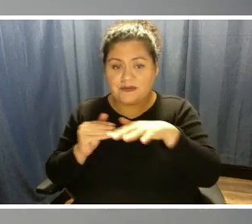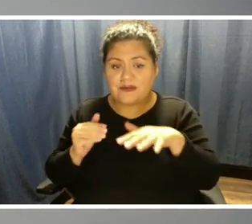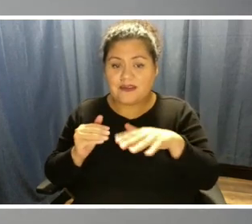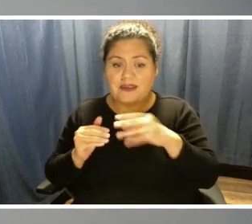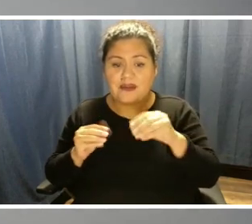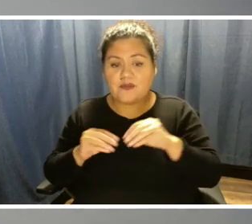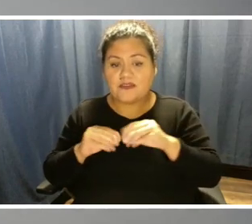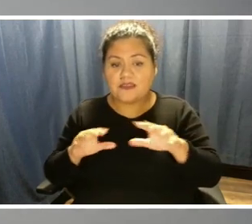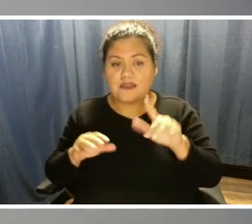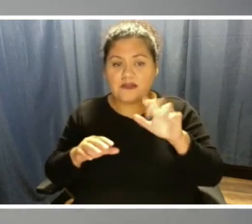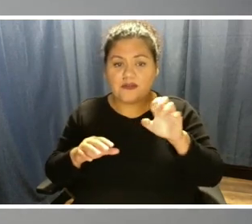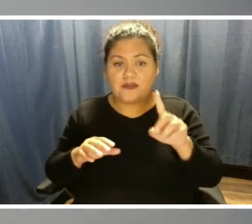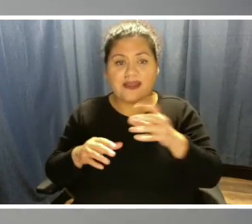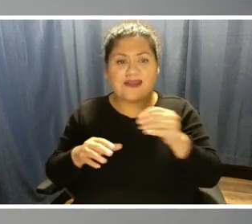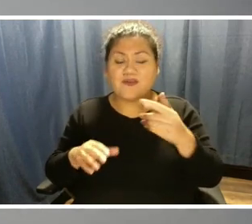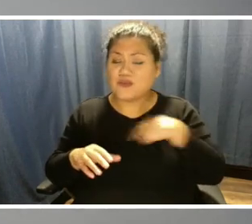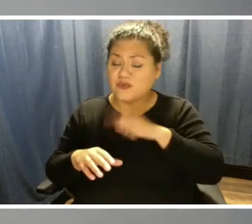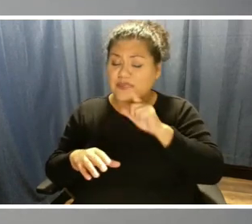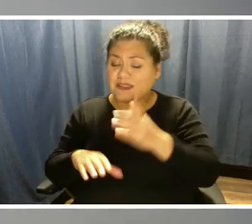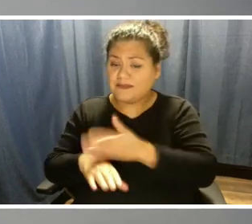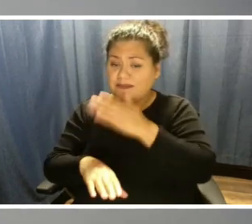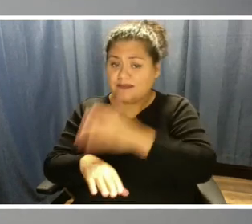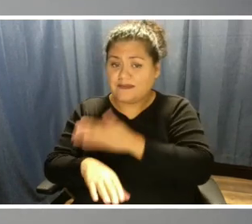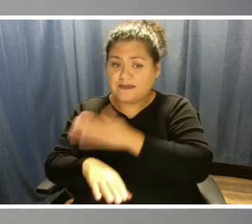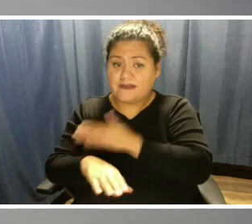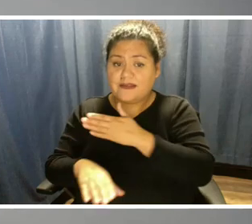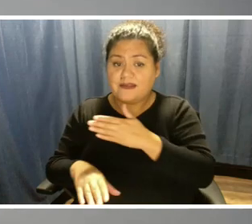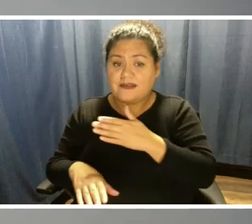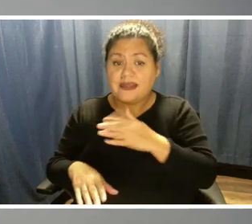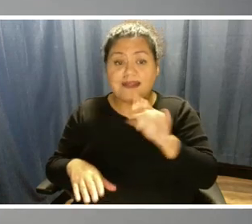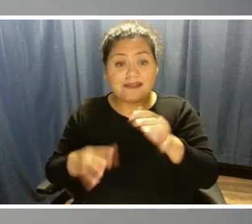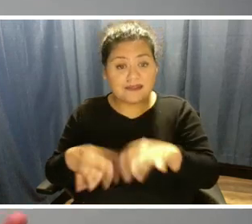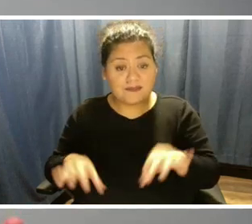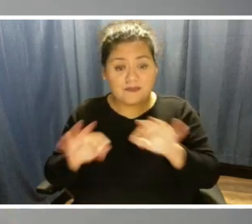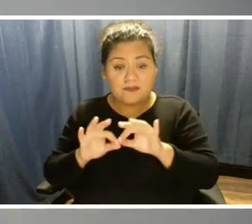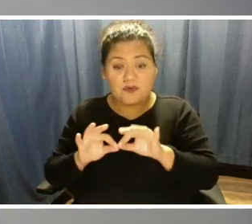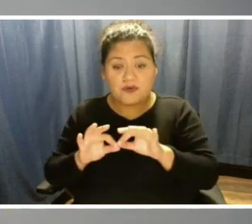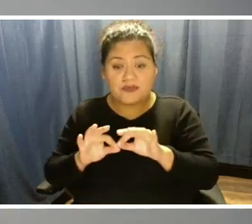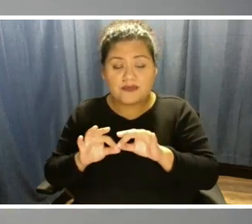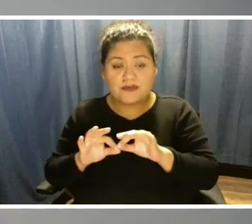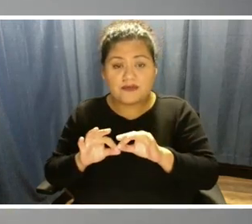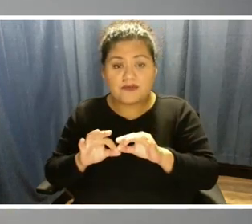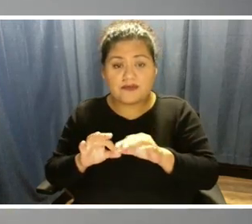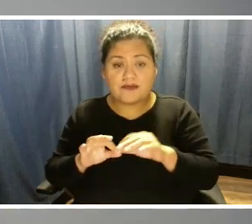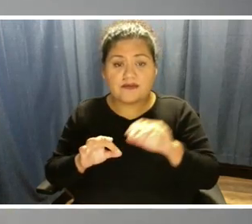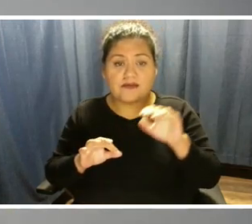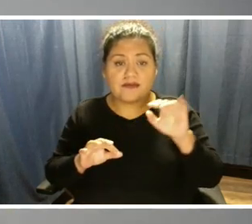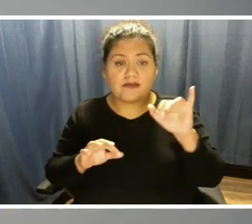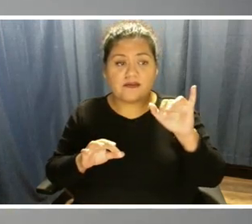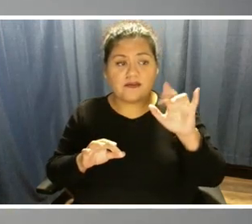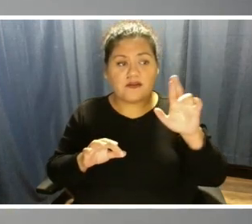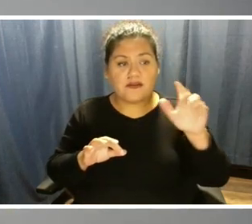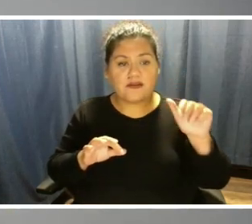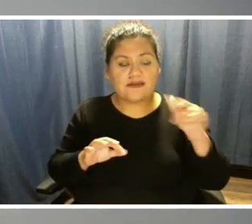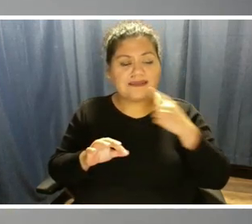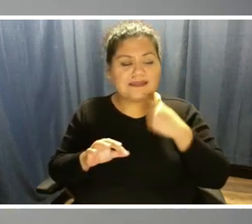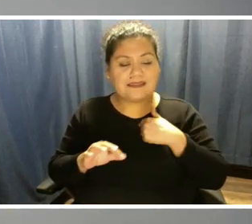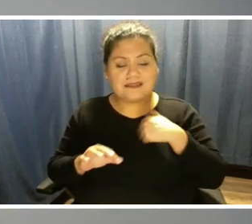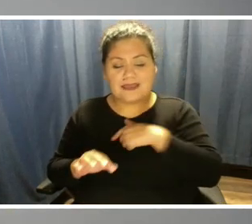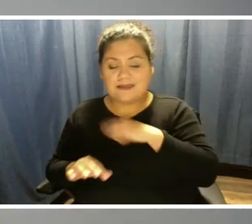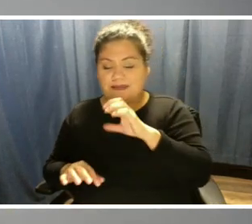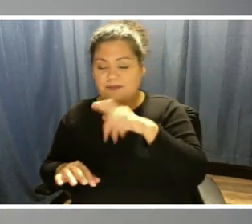a lot of improvements. And that really, that's important is, it's really ERCOT that tells us, CPS, how much,